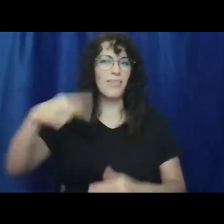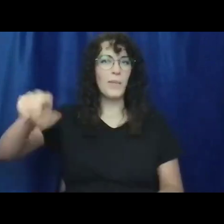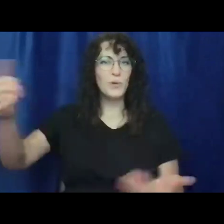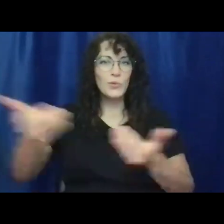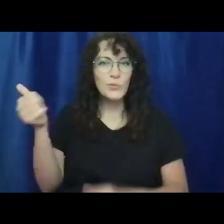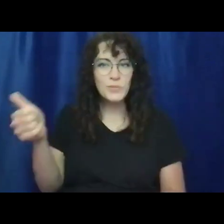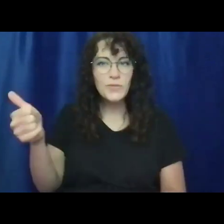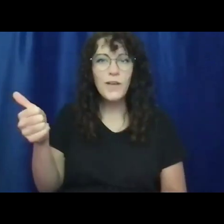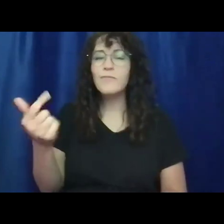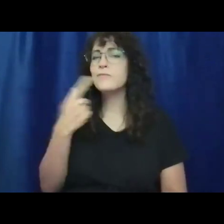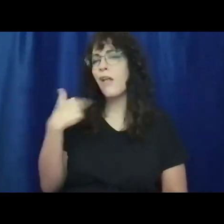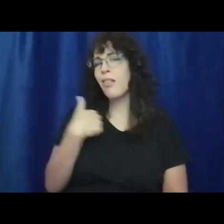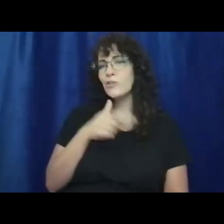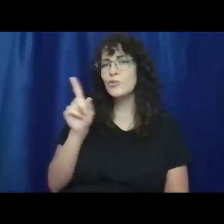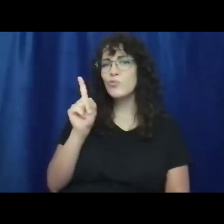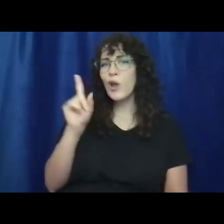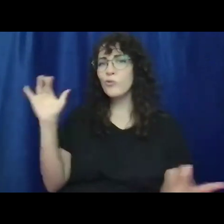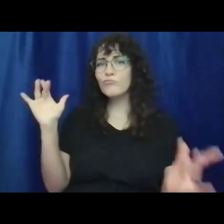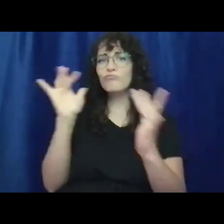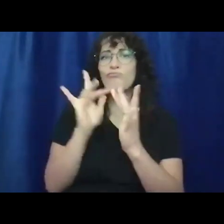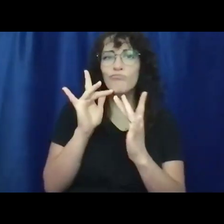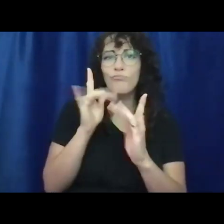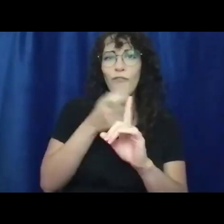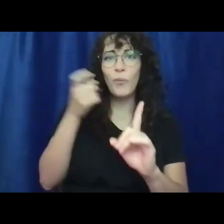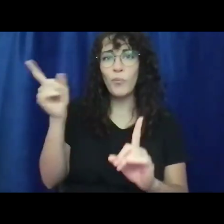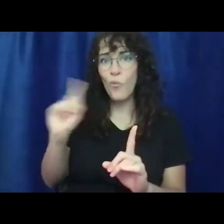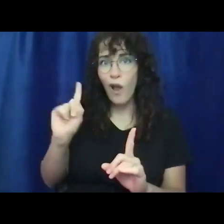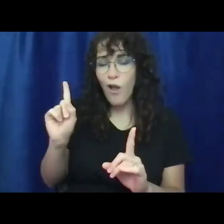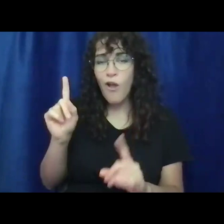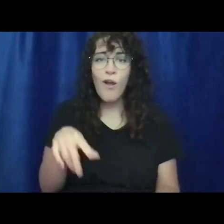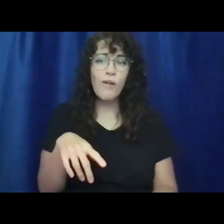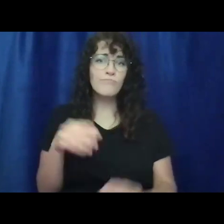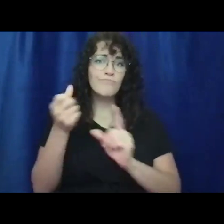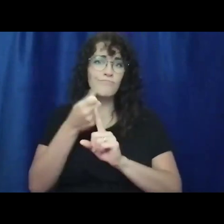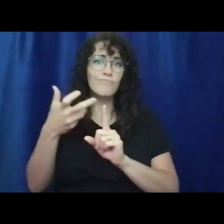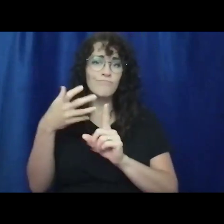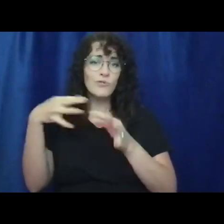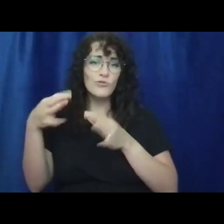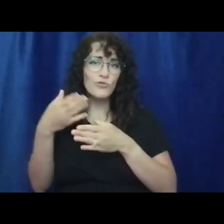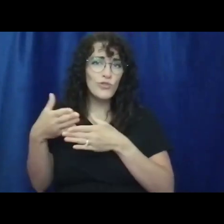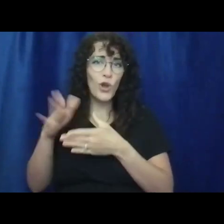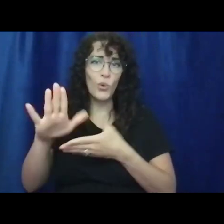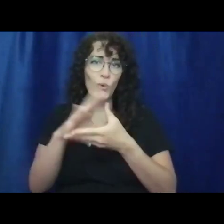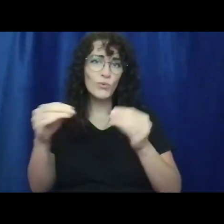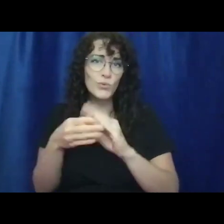tell us where you are zooming in from, and give us a little bit of your story. And let's start with Bill.